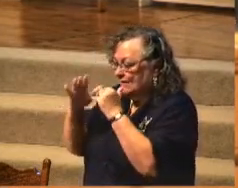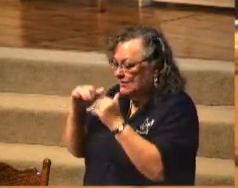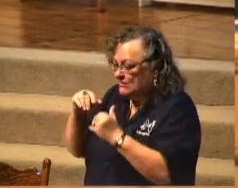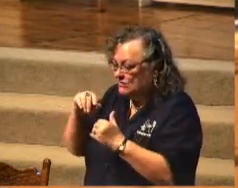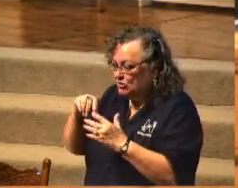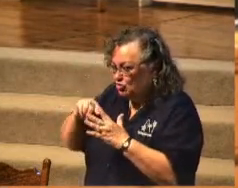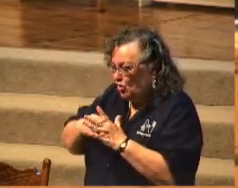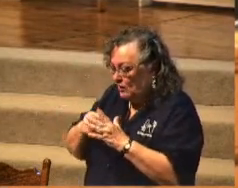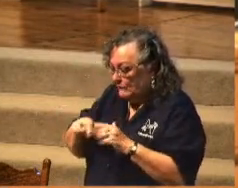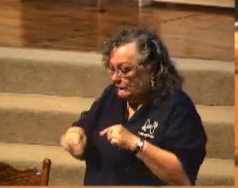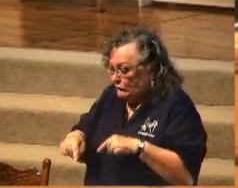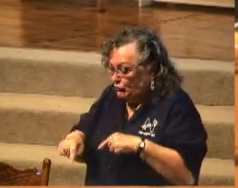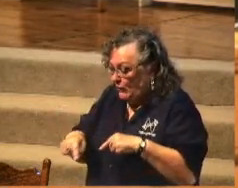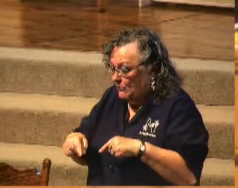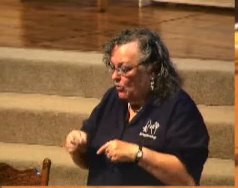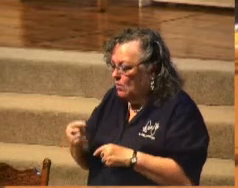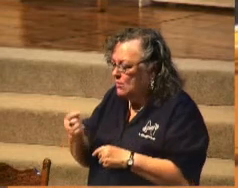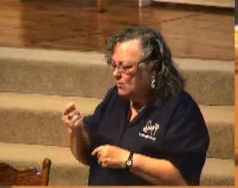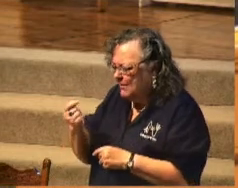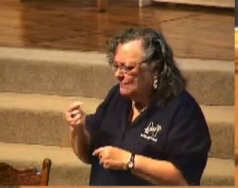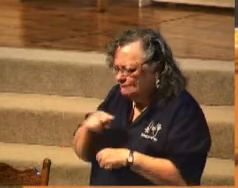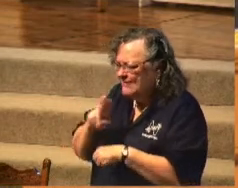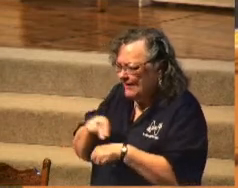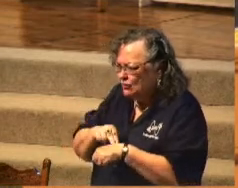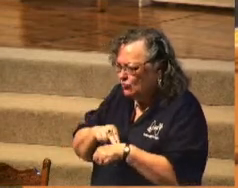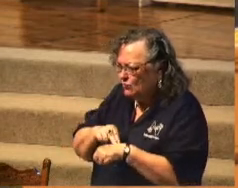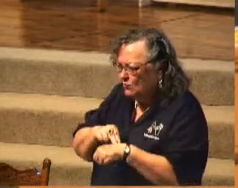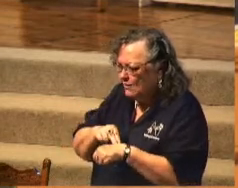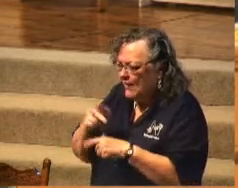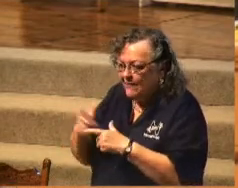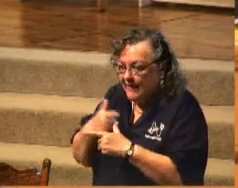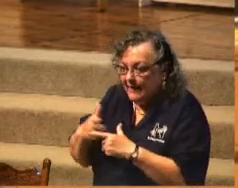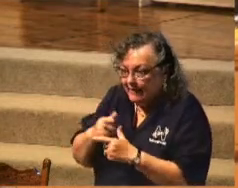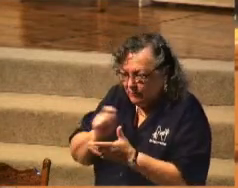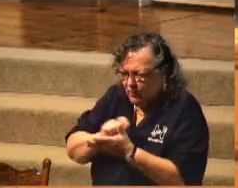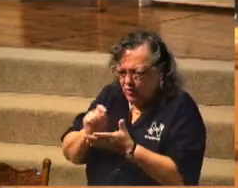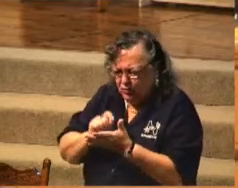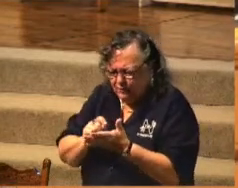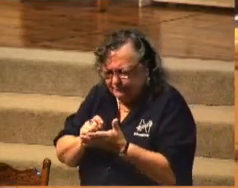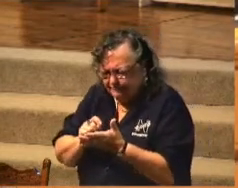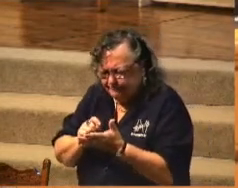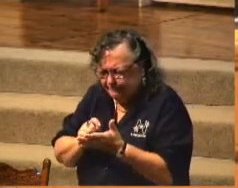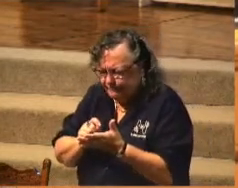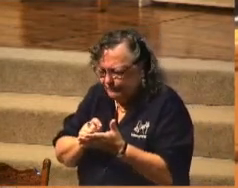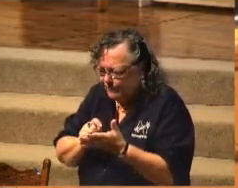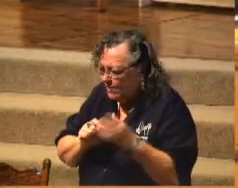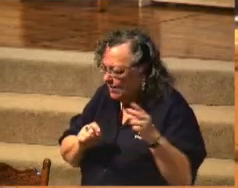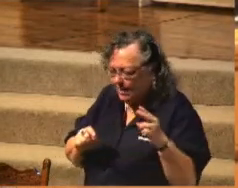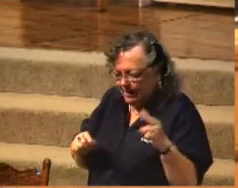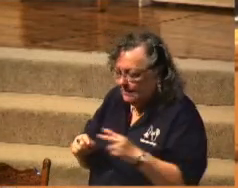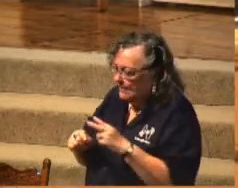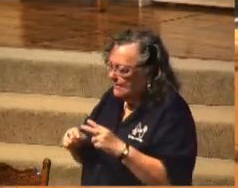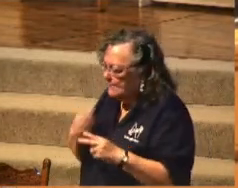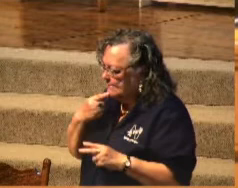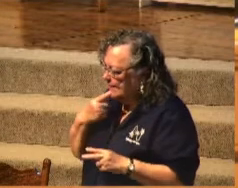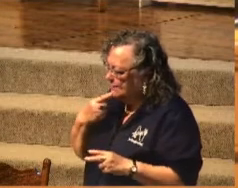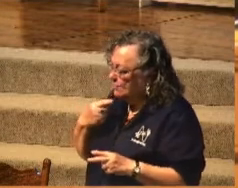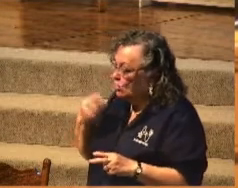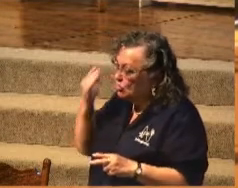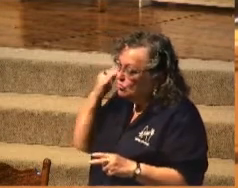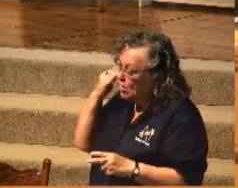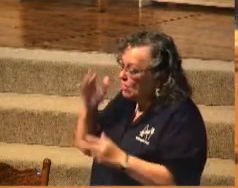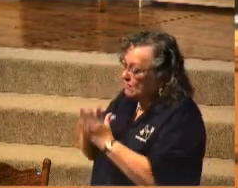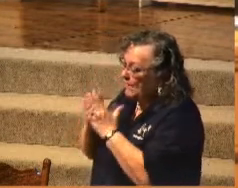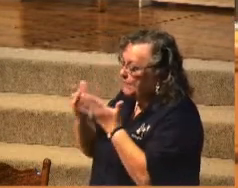bit. It's natural. And then he wrote, he said that, he turned to them and he said, you know, the Bible